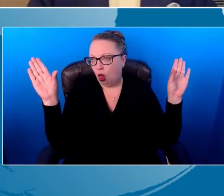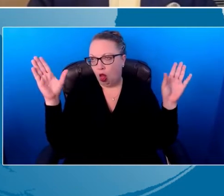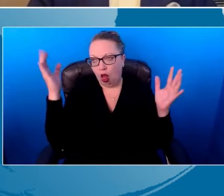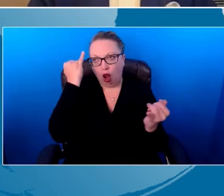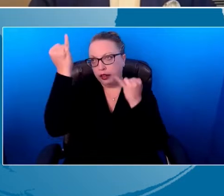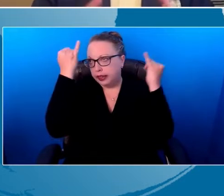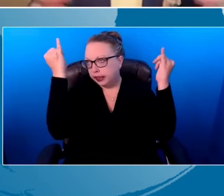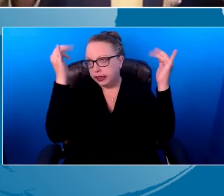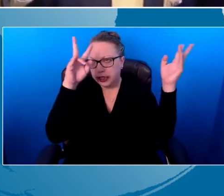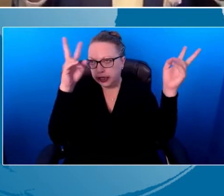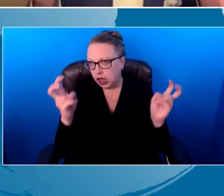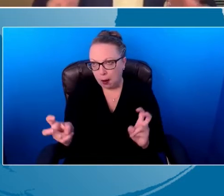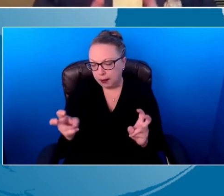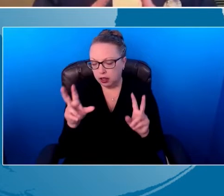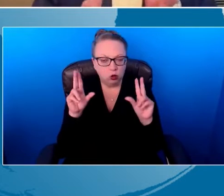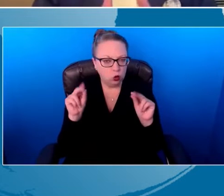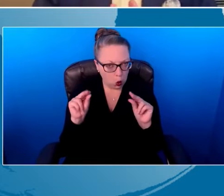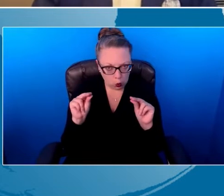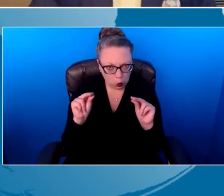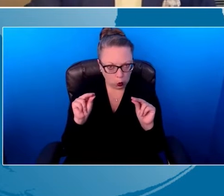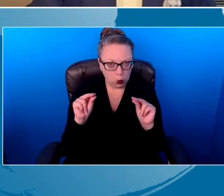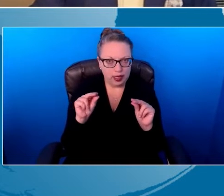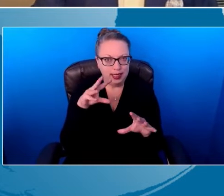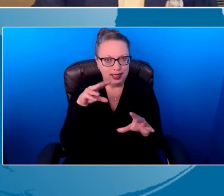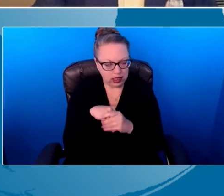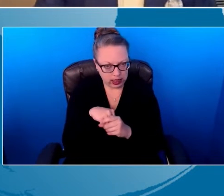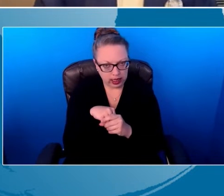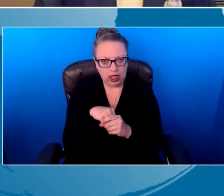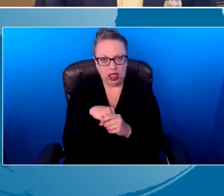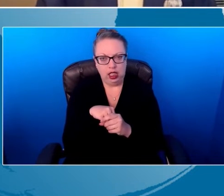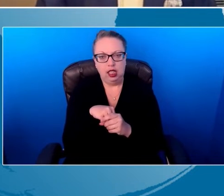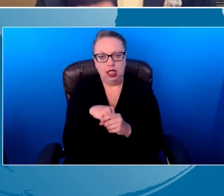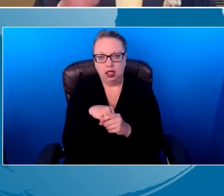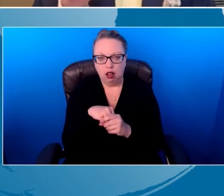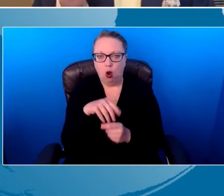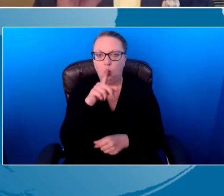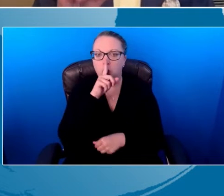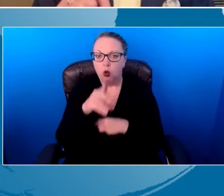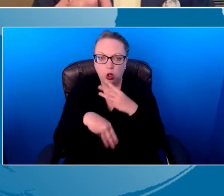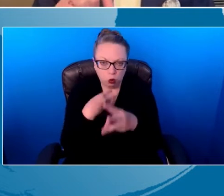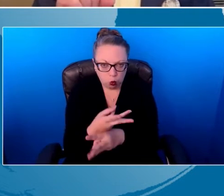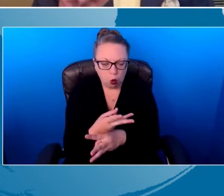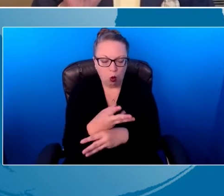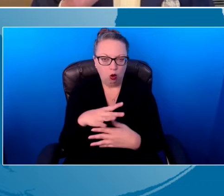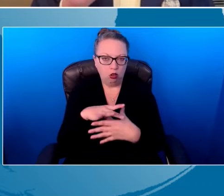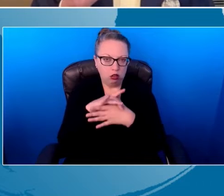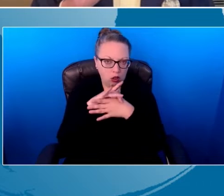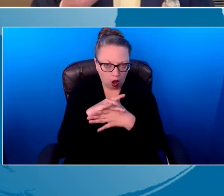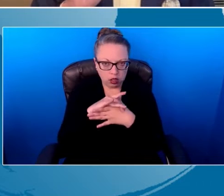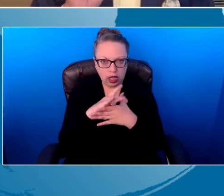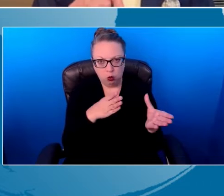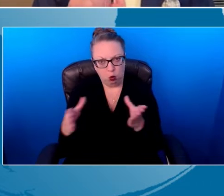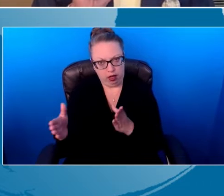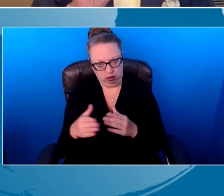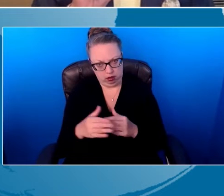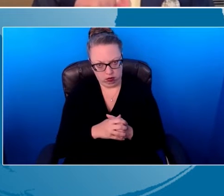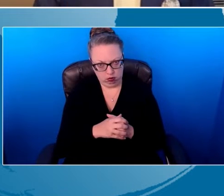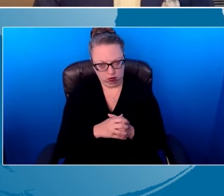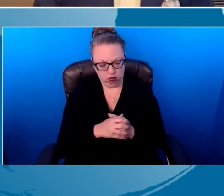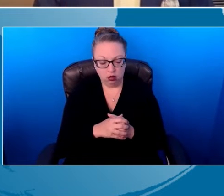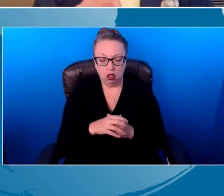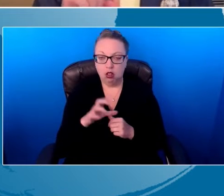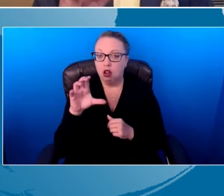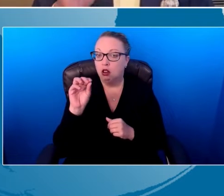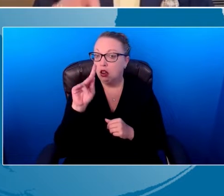or topics. We coach in a very practical, contextual way. And our context is the family's